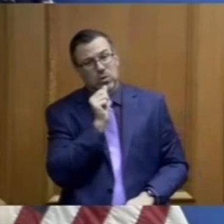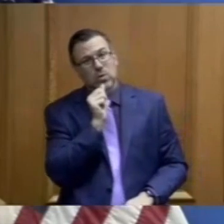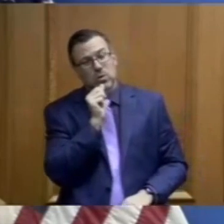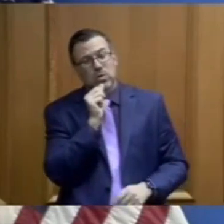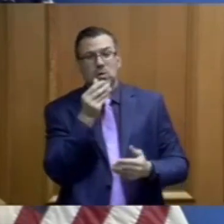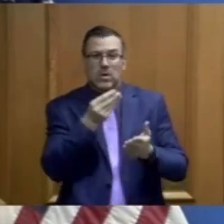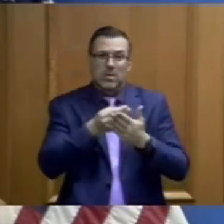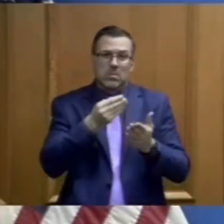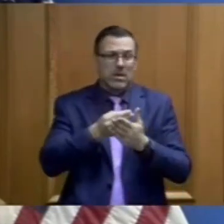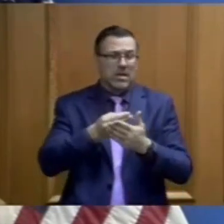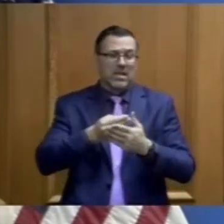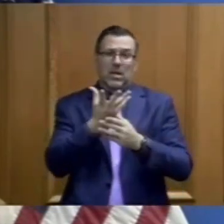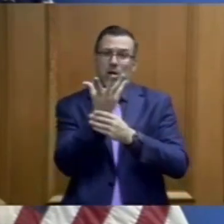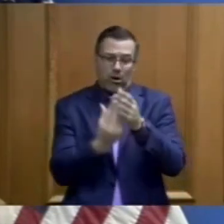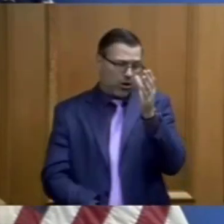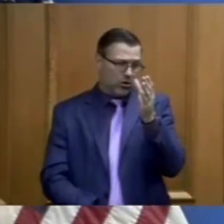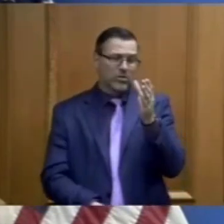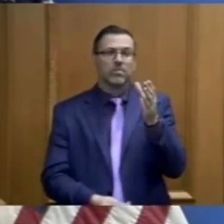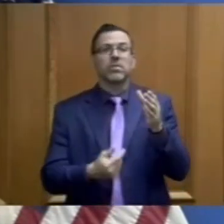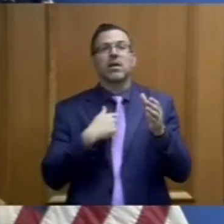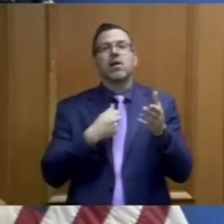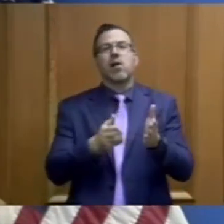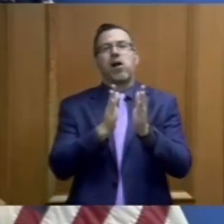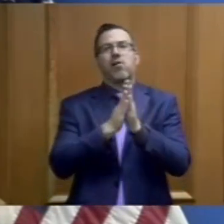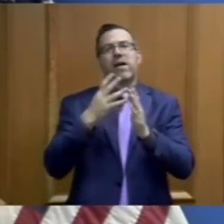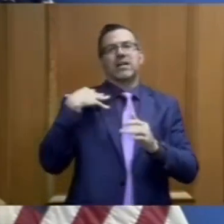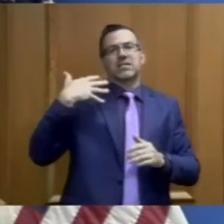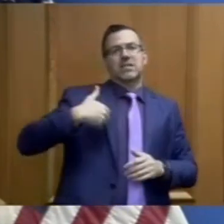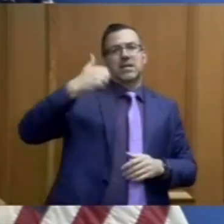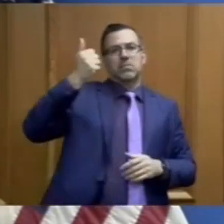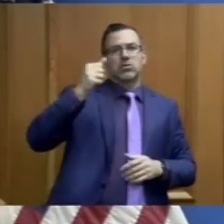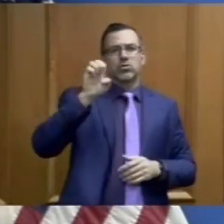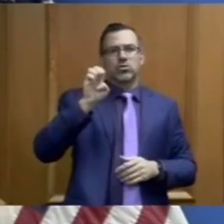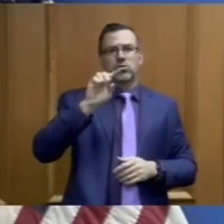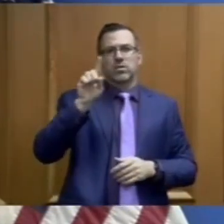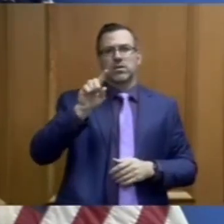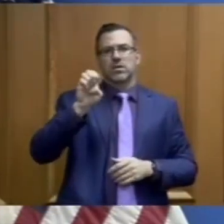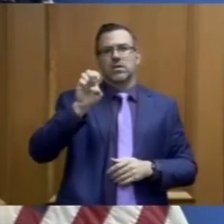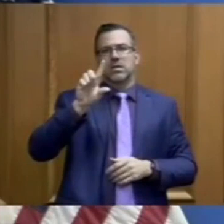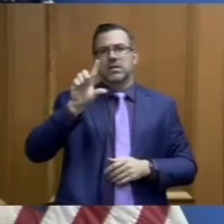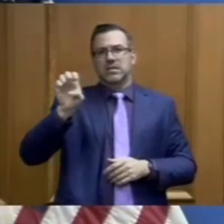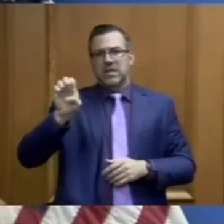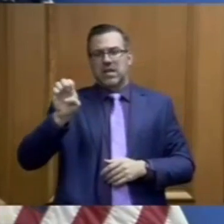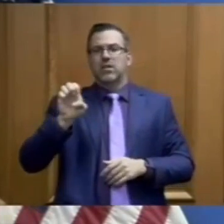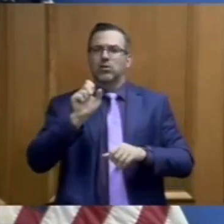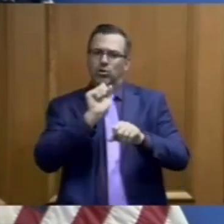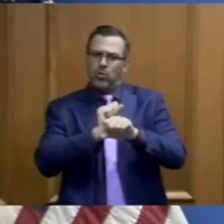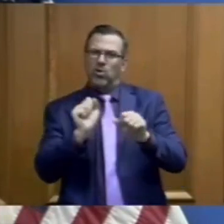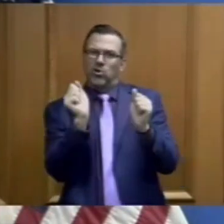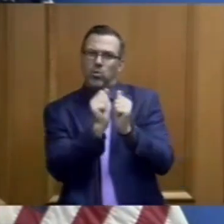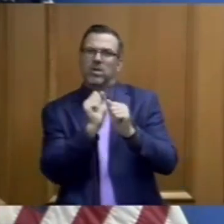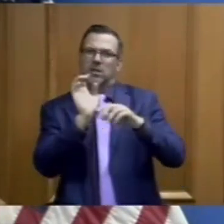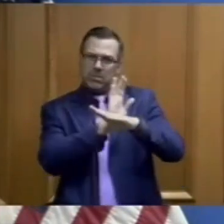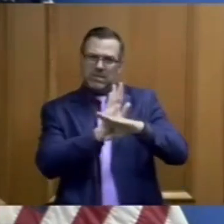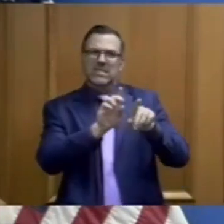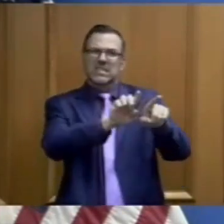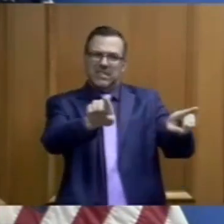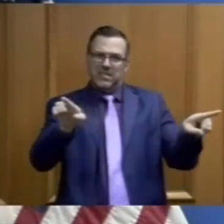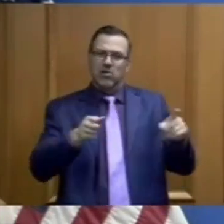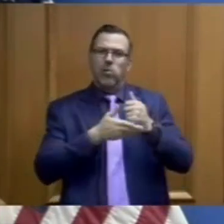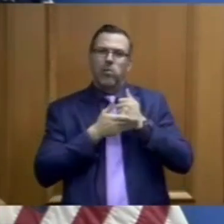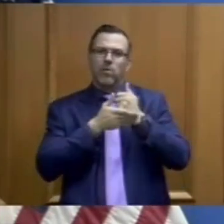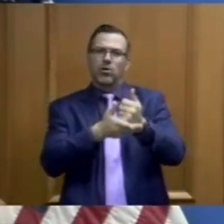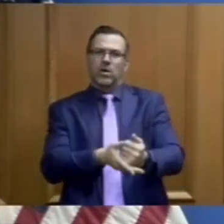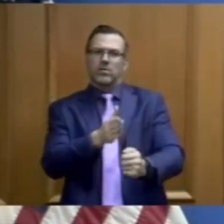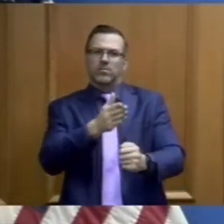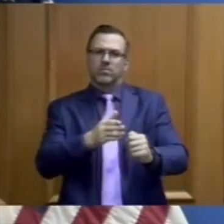pandemic and I've instructed Commissioner Ezell to work quickly with this business community so that we can reboot our economy beginning